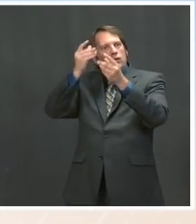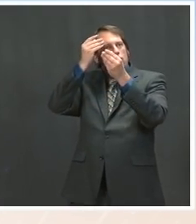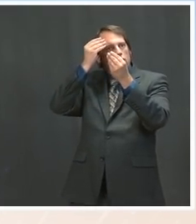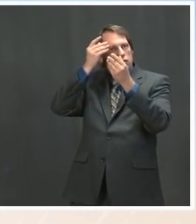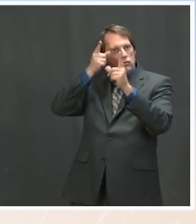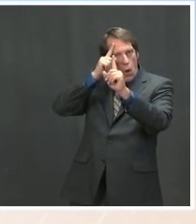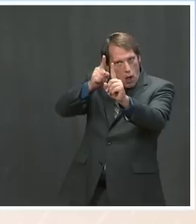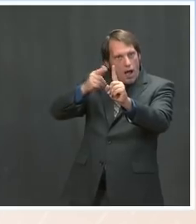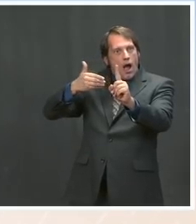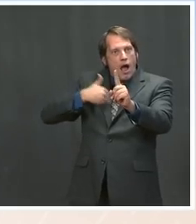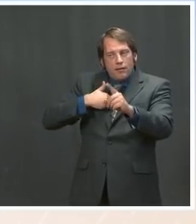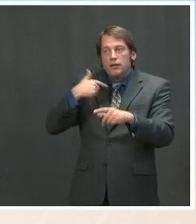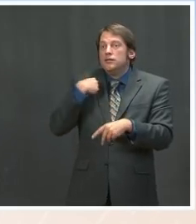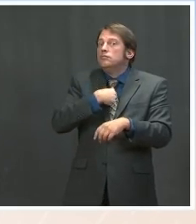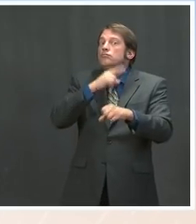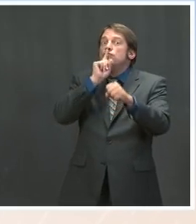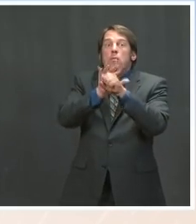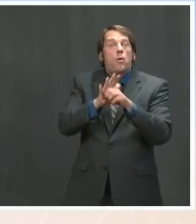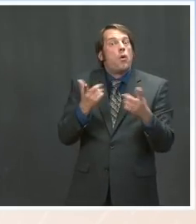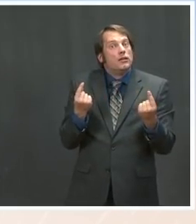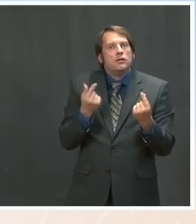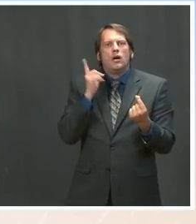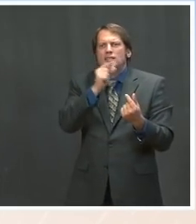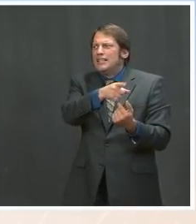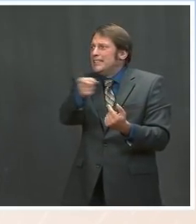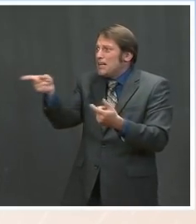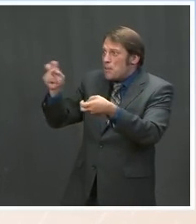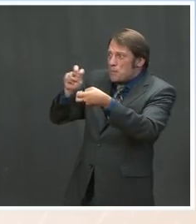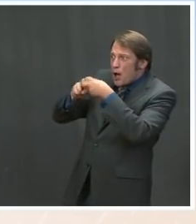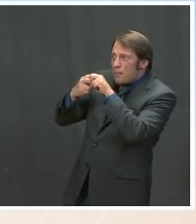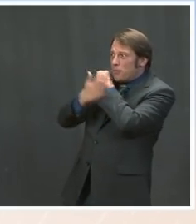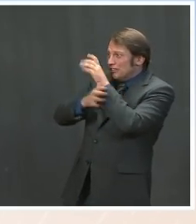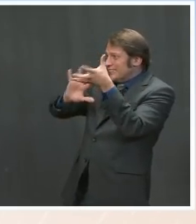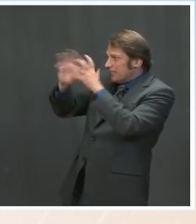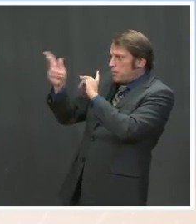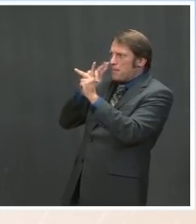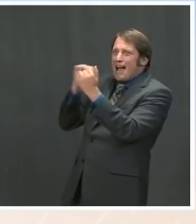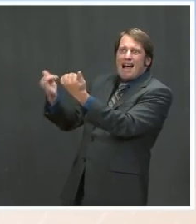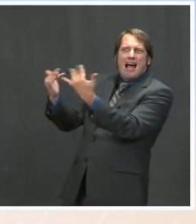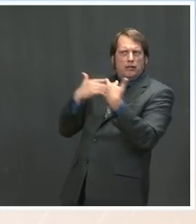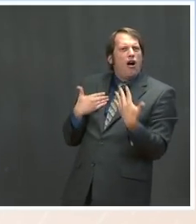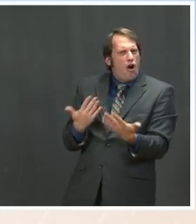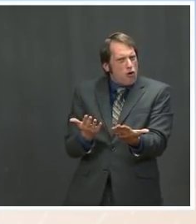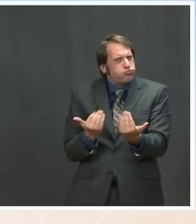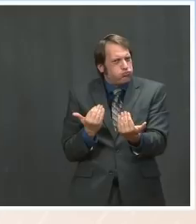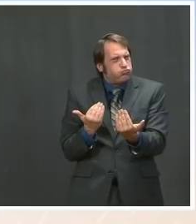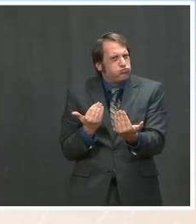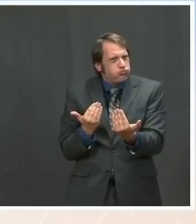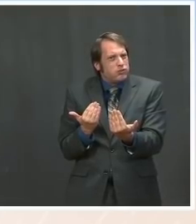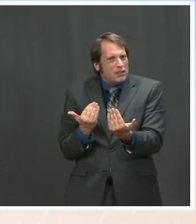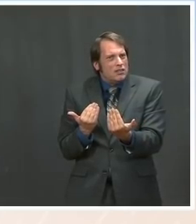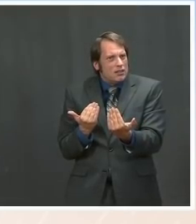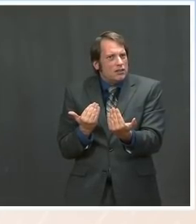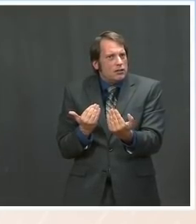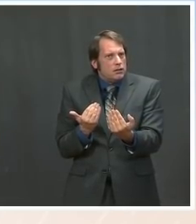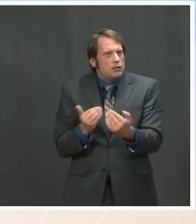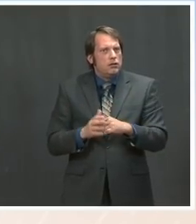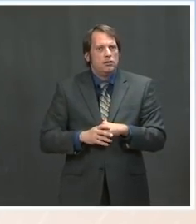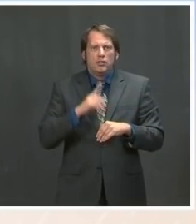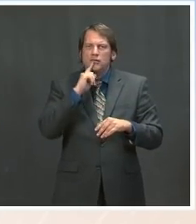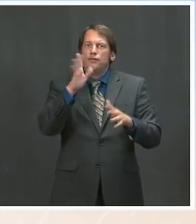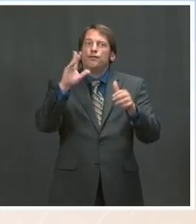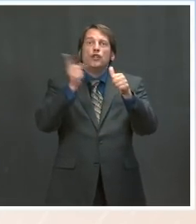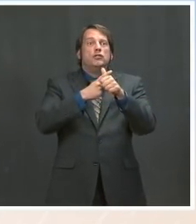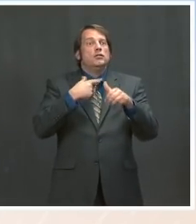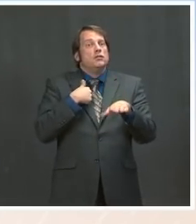refugees from around the world, that the announcement on Friday was intended to be a first step, intended to convey clearly that we